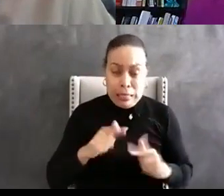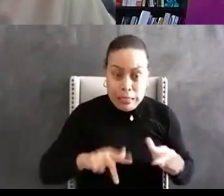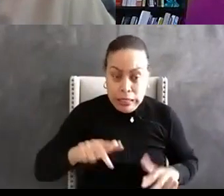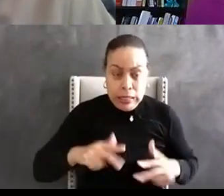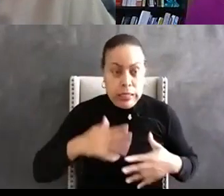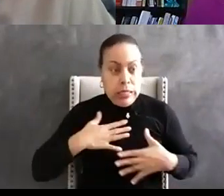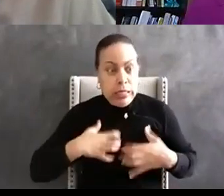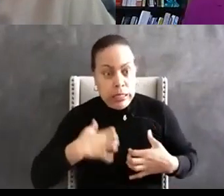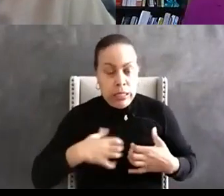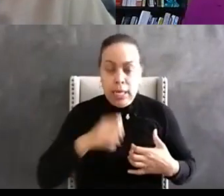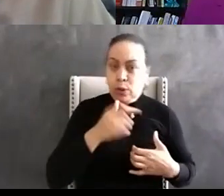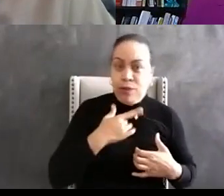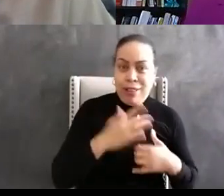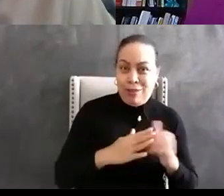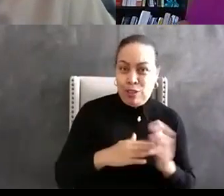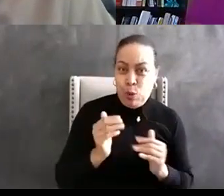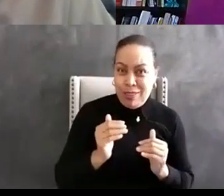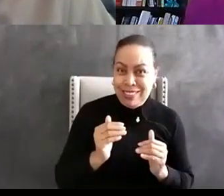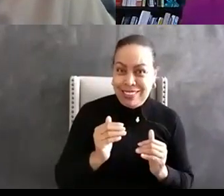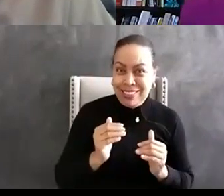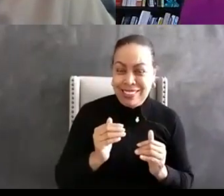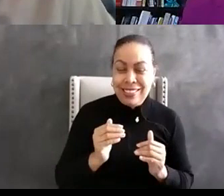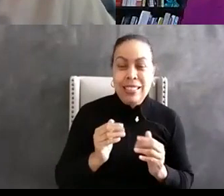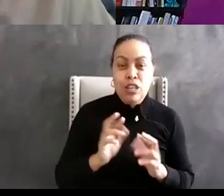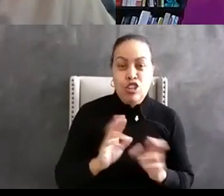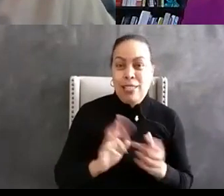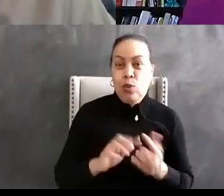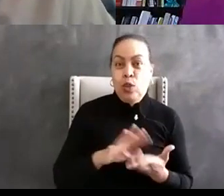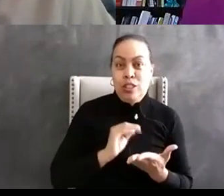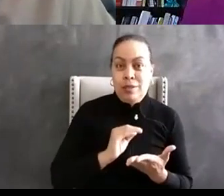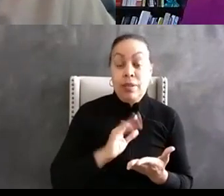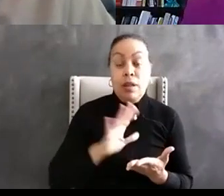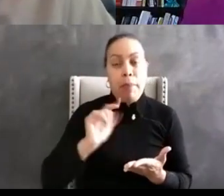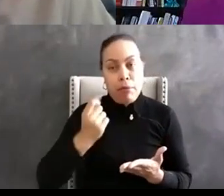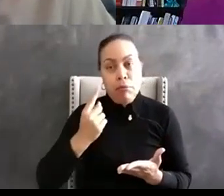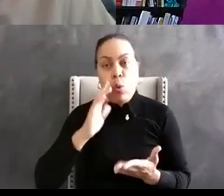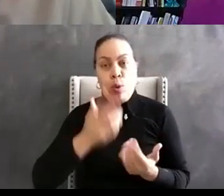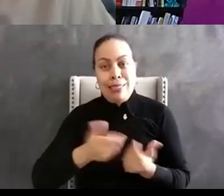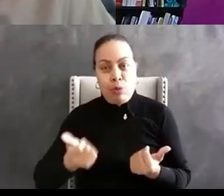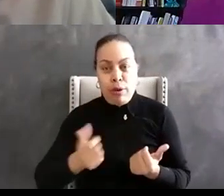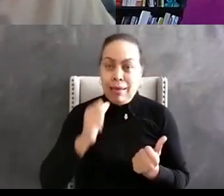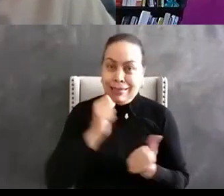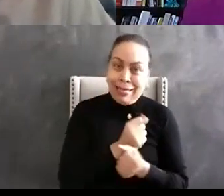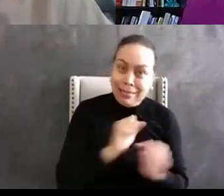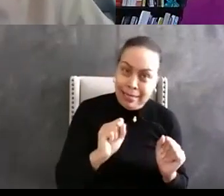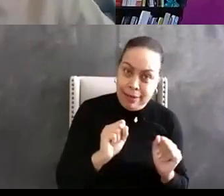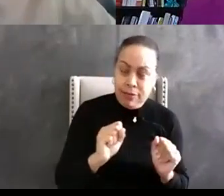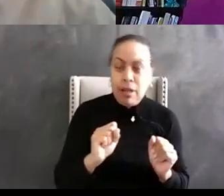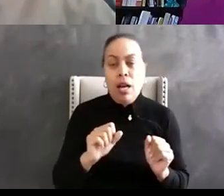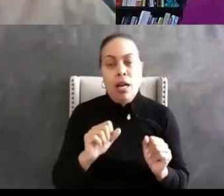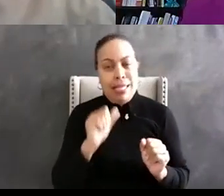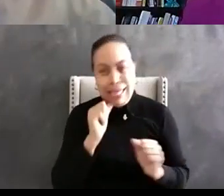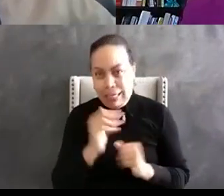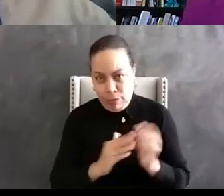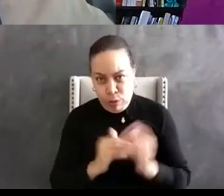but you separate when you're unsafe and you're uncomfortable and lean into the uncomfortable